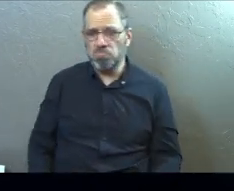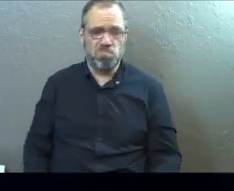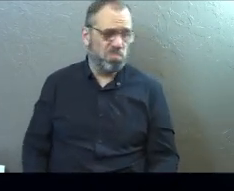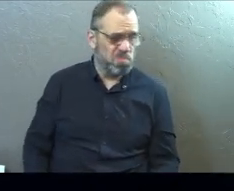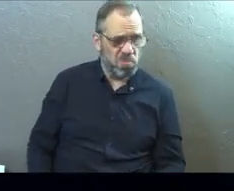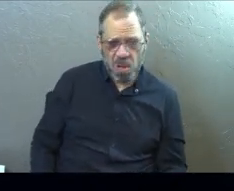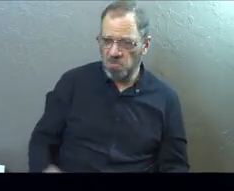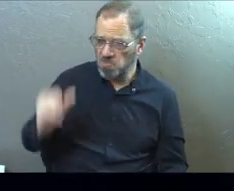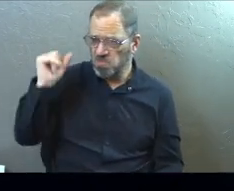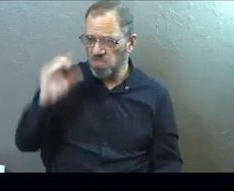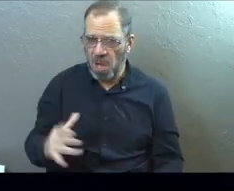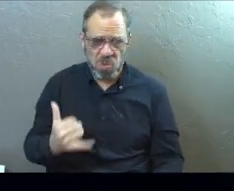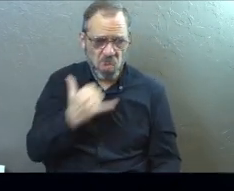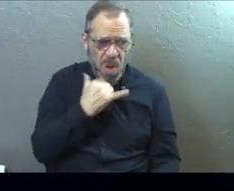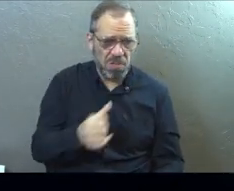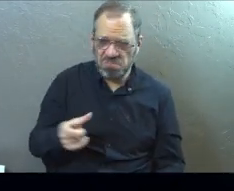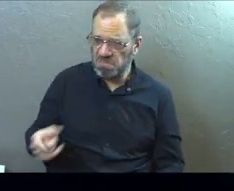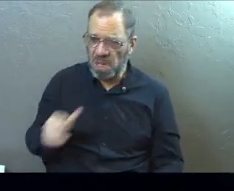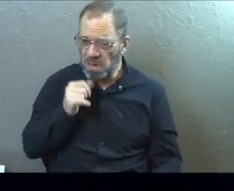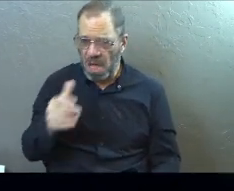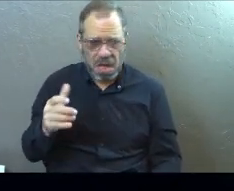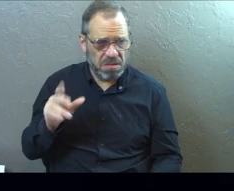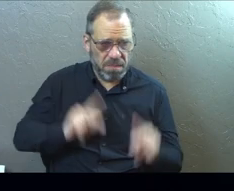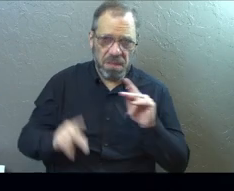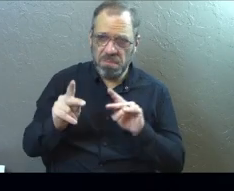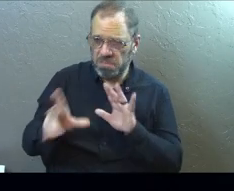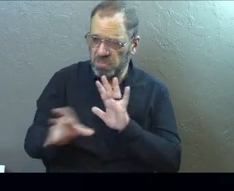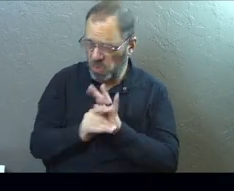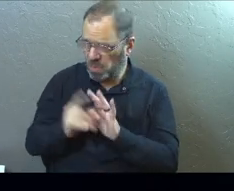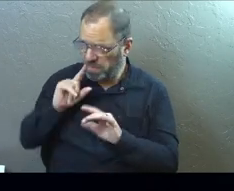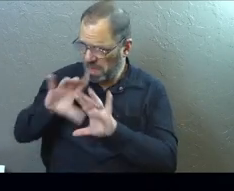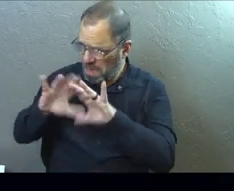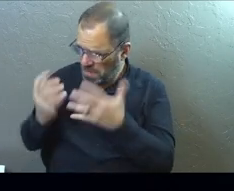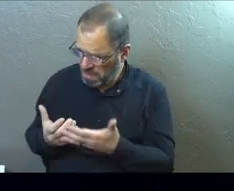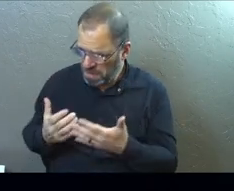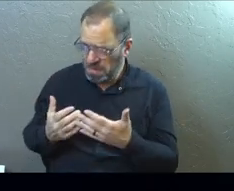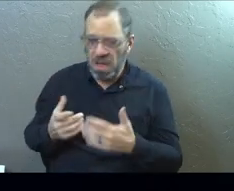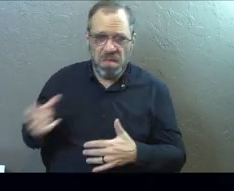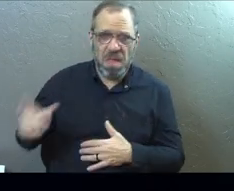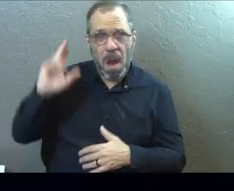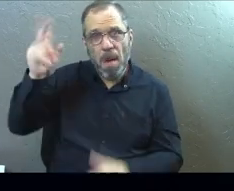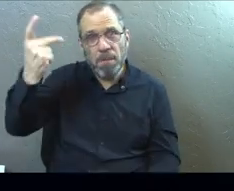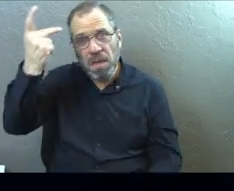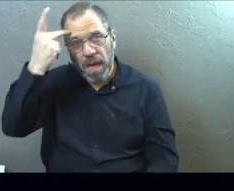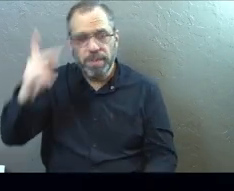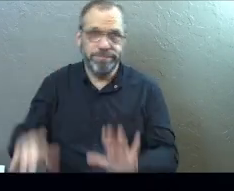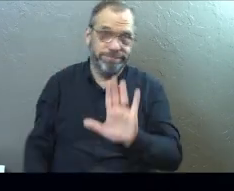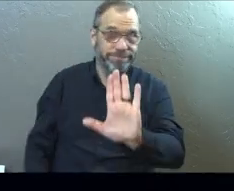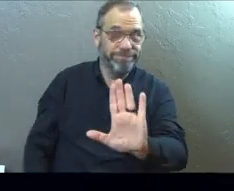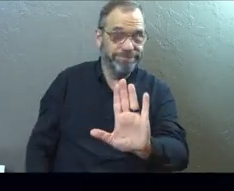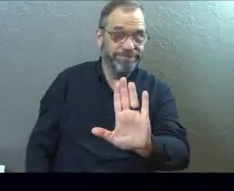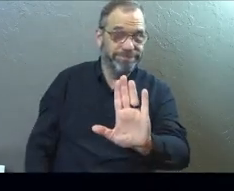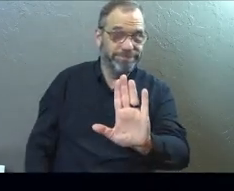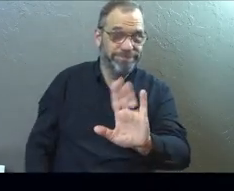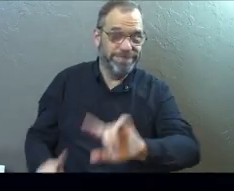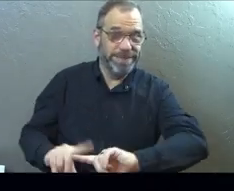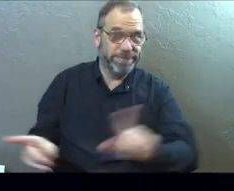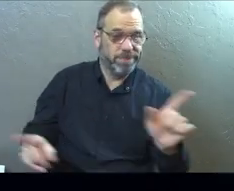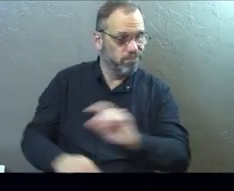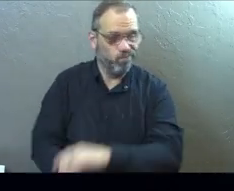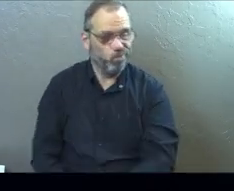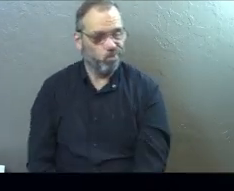must not be who God has. They must not be the people that God wants me to be with, to be around. Their political stance, oh, they're too different.